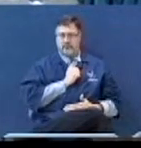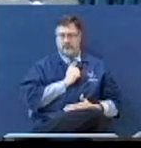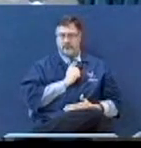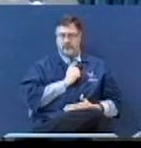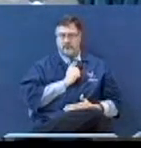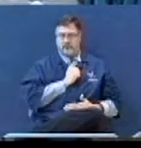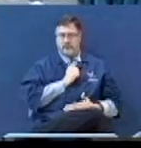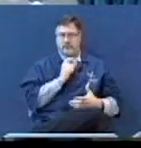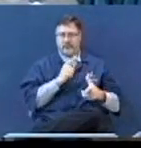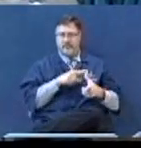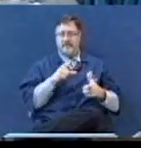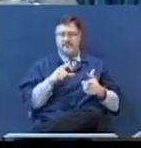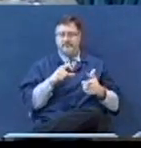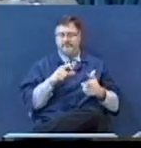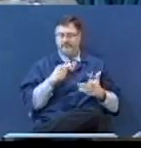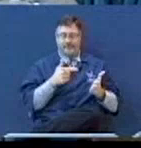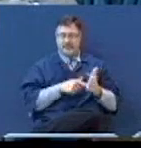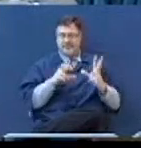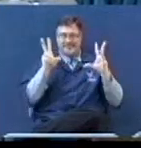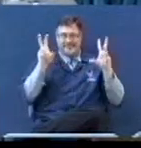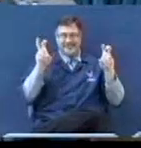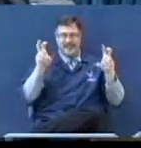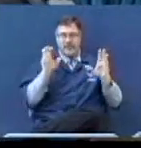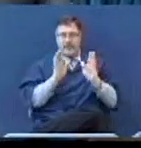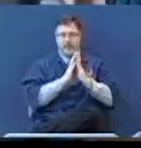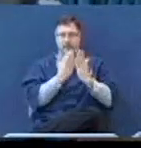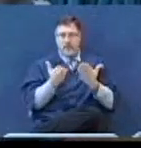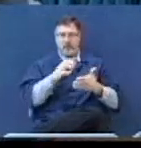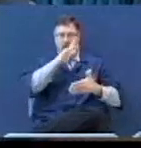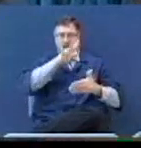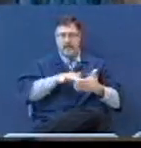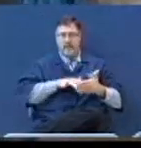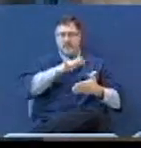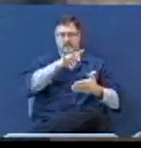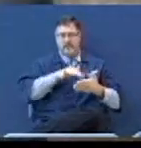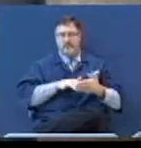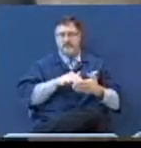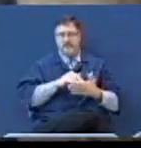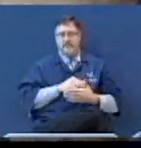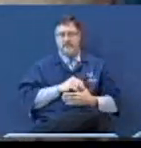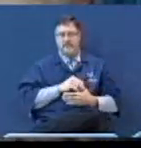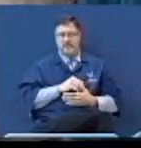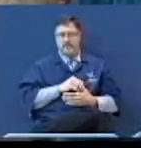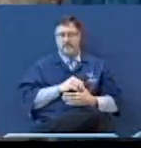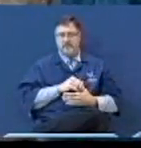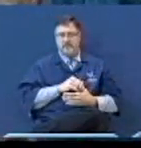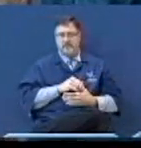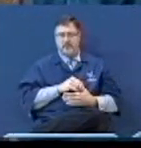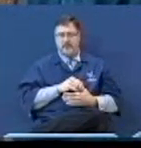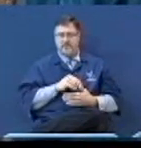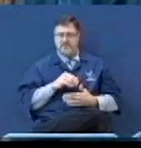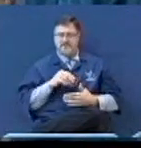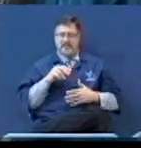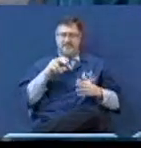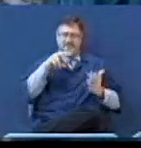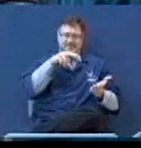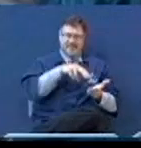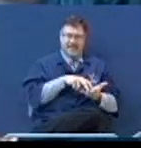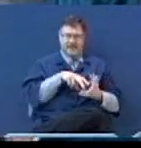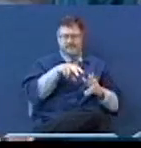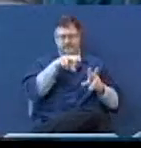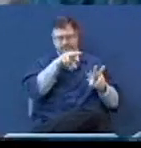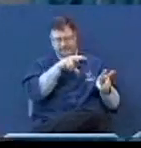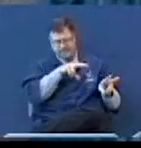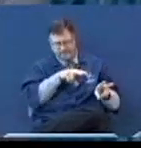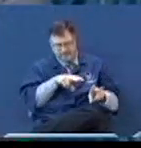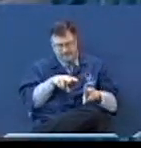and this is the title of the book that I've been studying. I caught myself lingering there. Tell you what I done. I